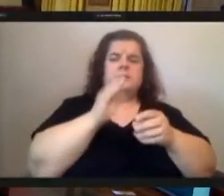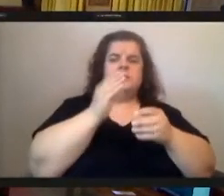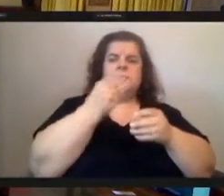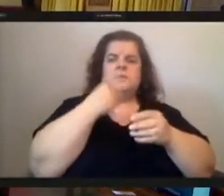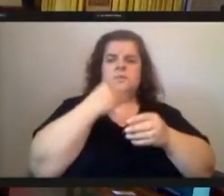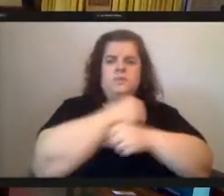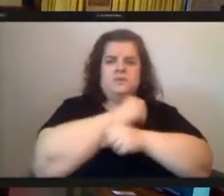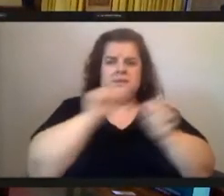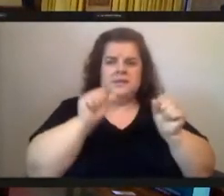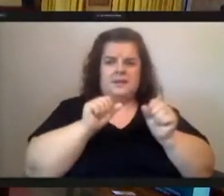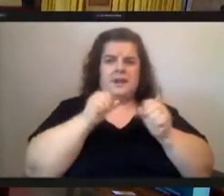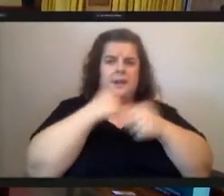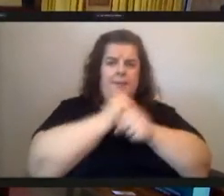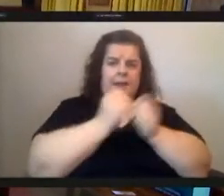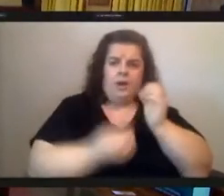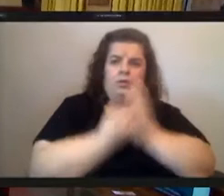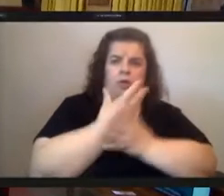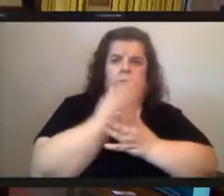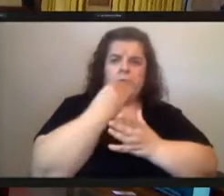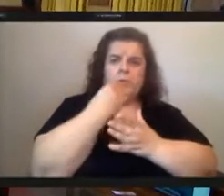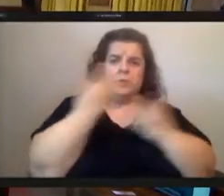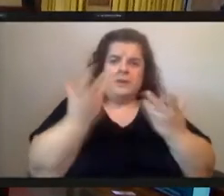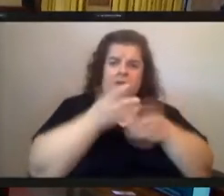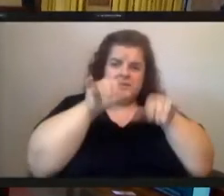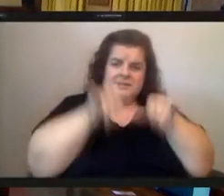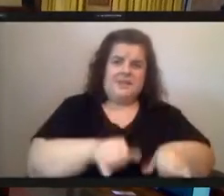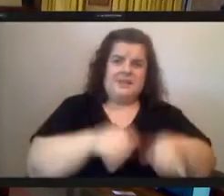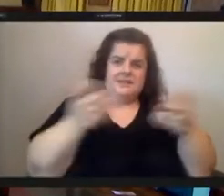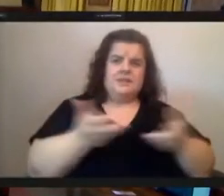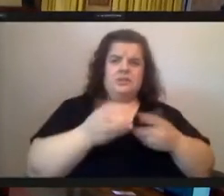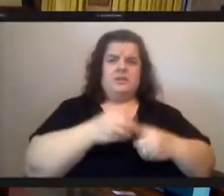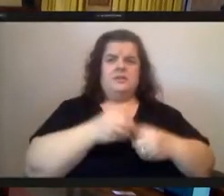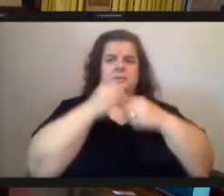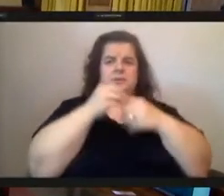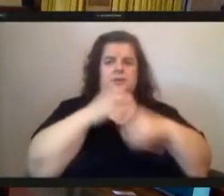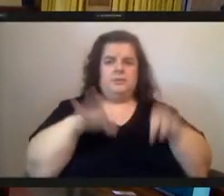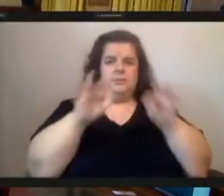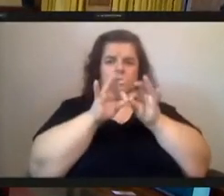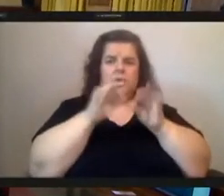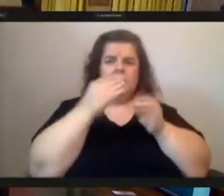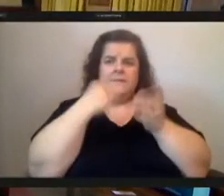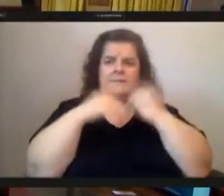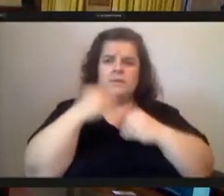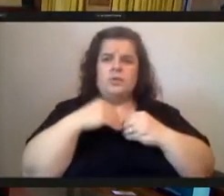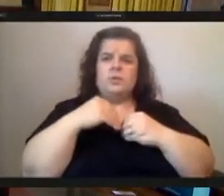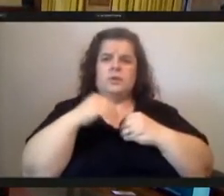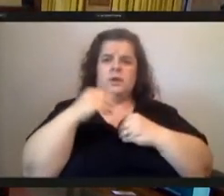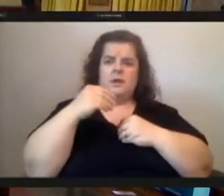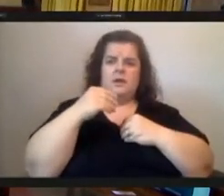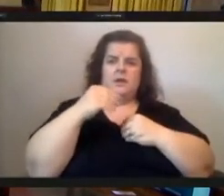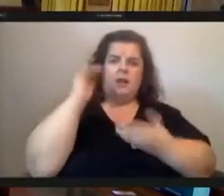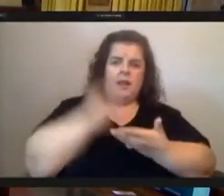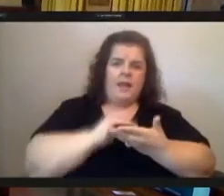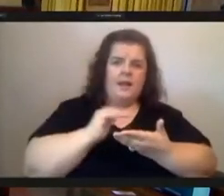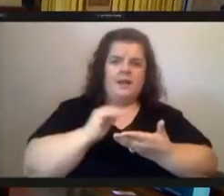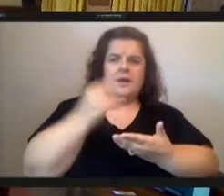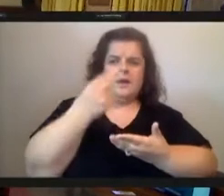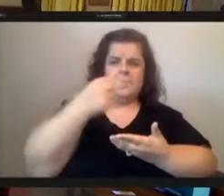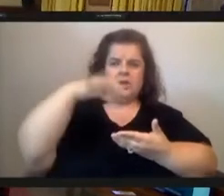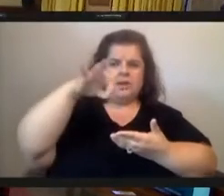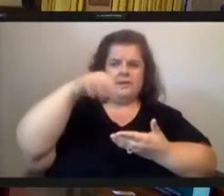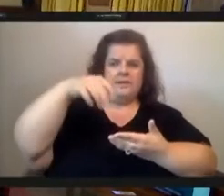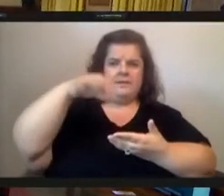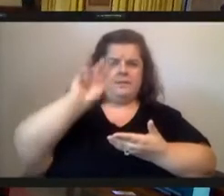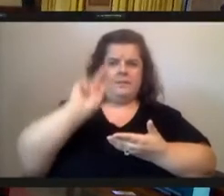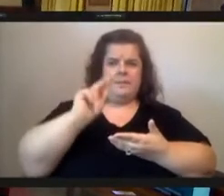that stays in our community this is especially the case in neighborhoods designated as fruit apartheids or hfpas and all the more